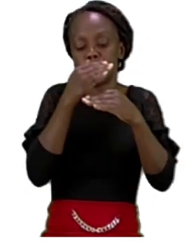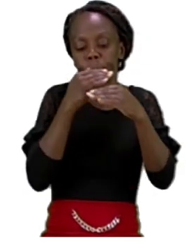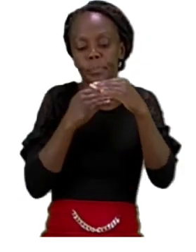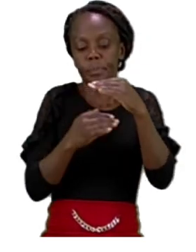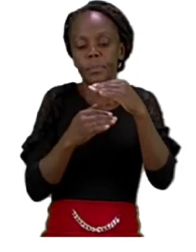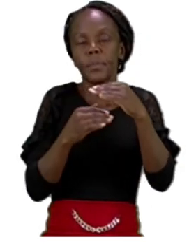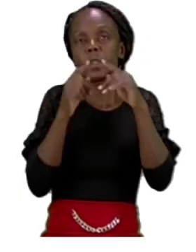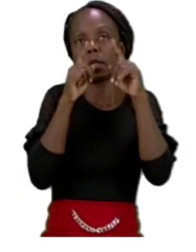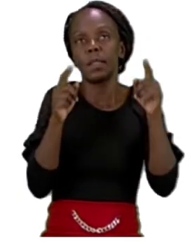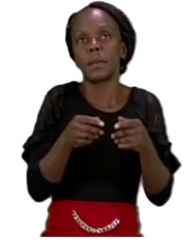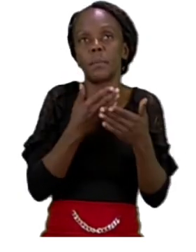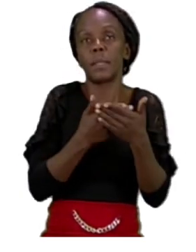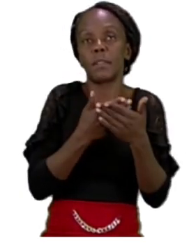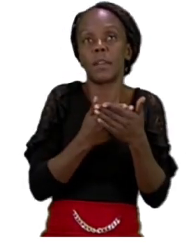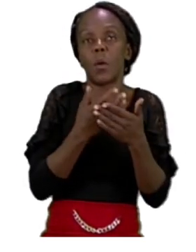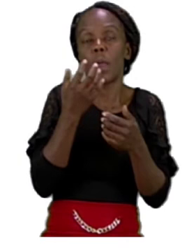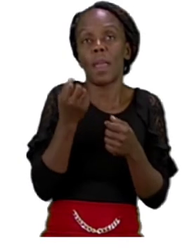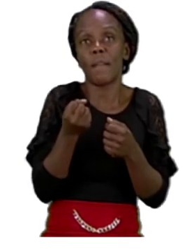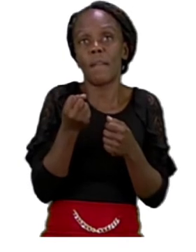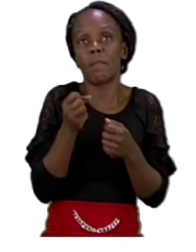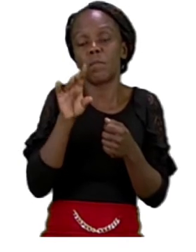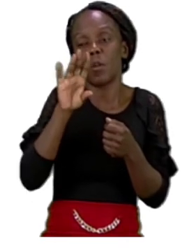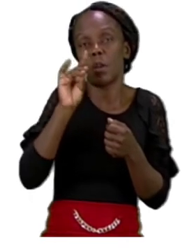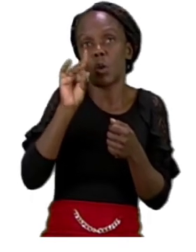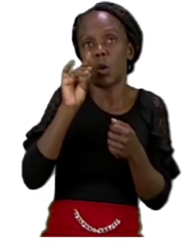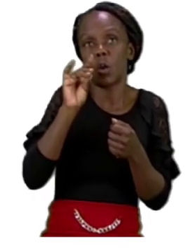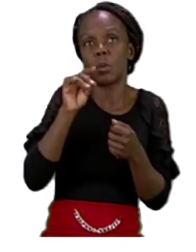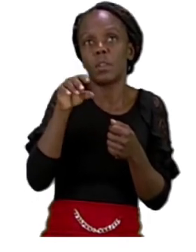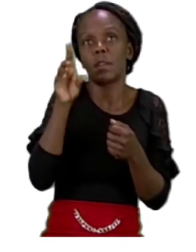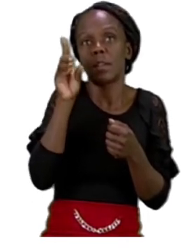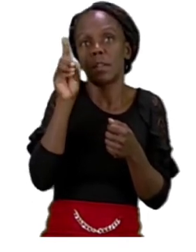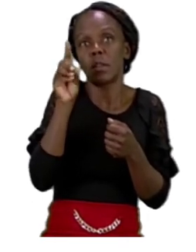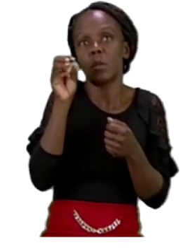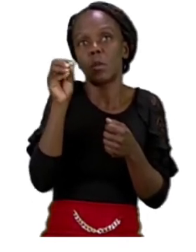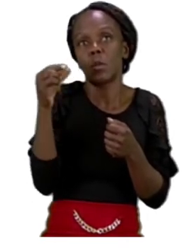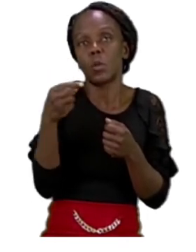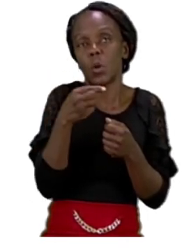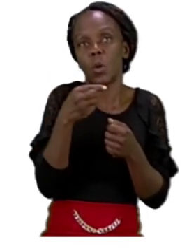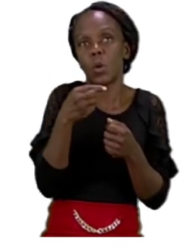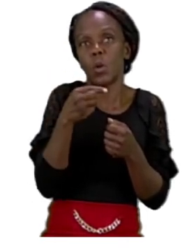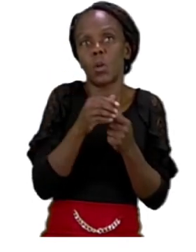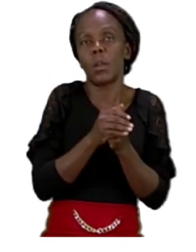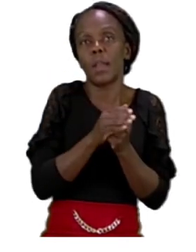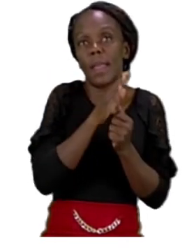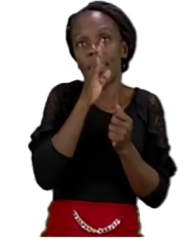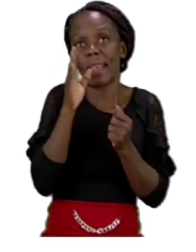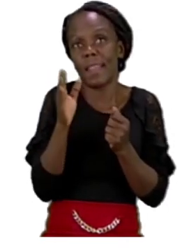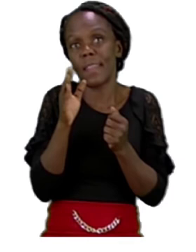snail? Or sun? Sun? Or